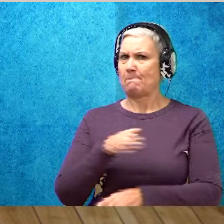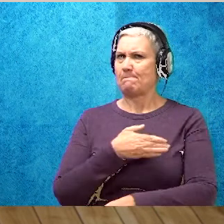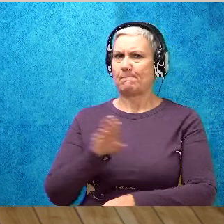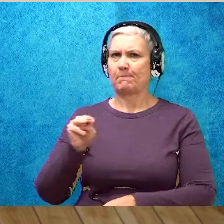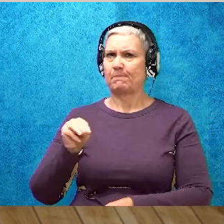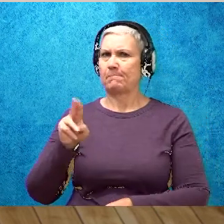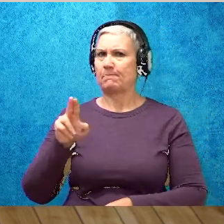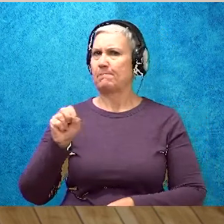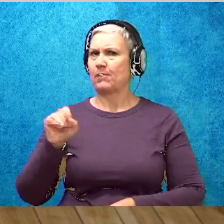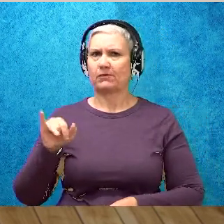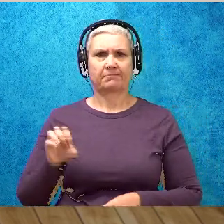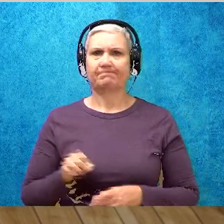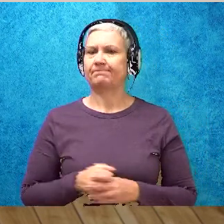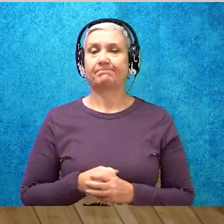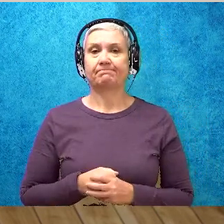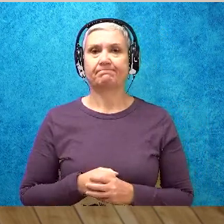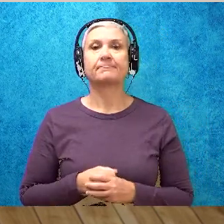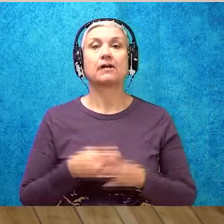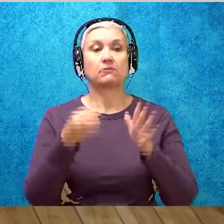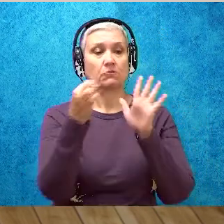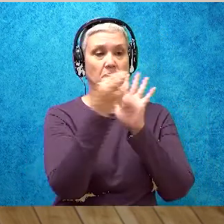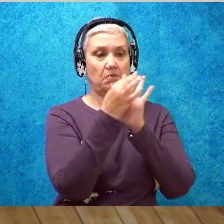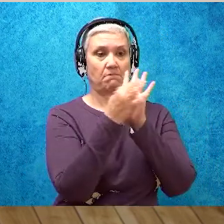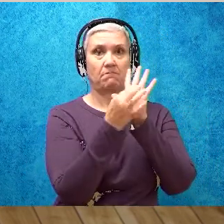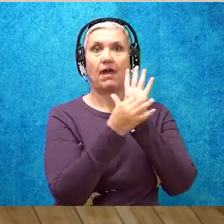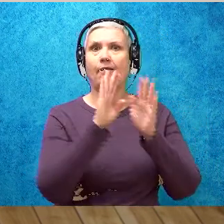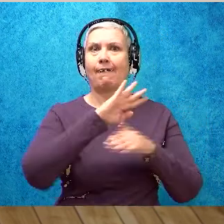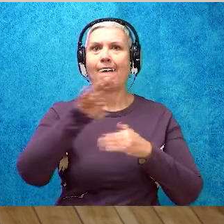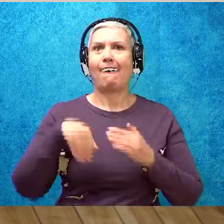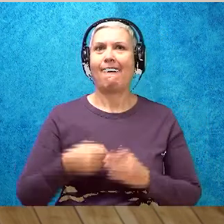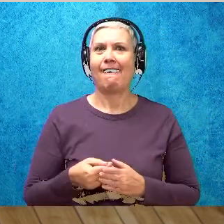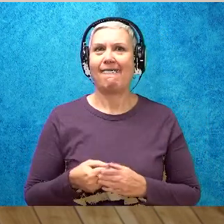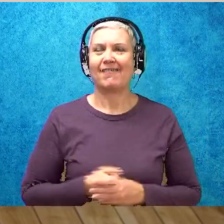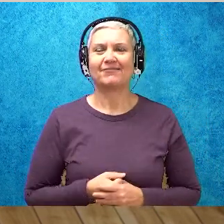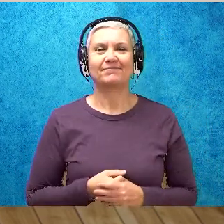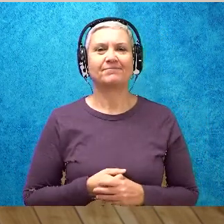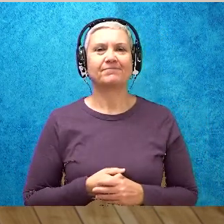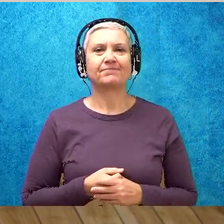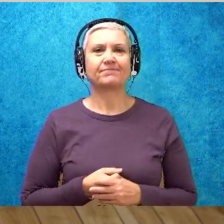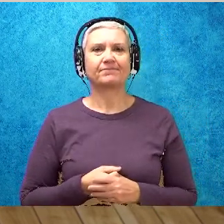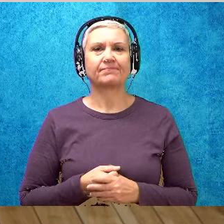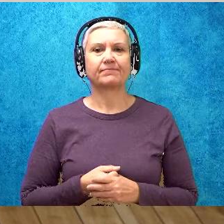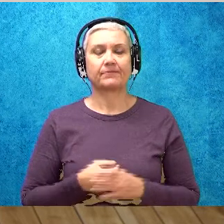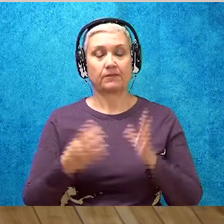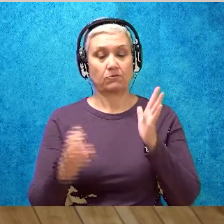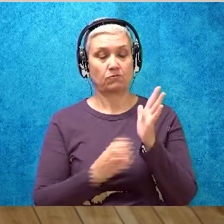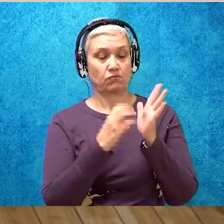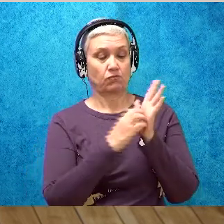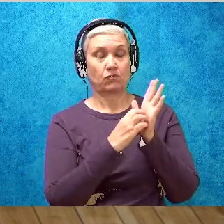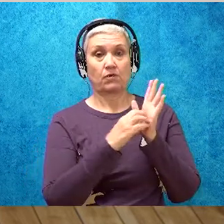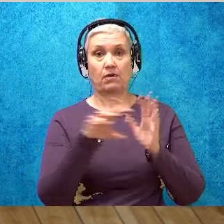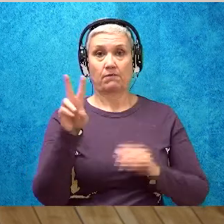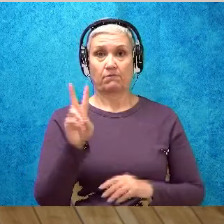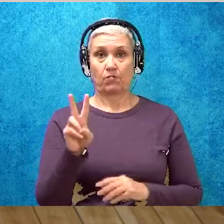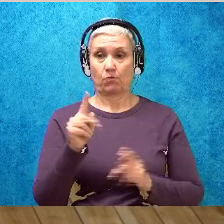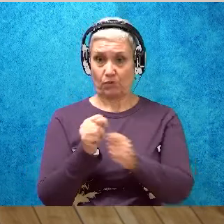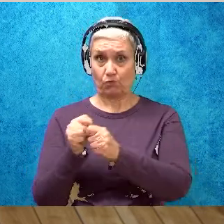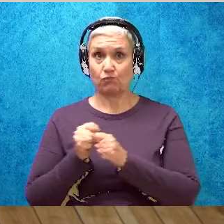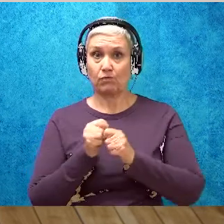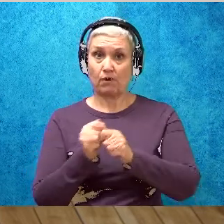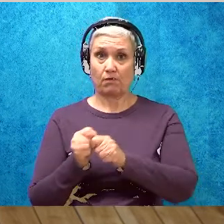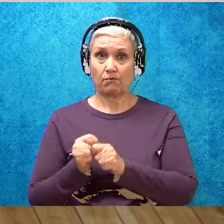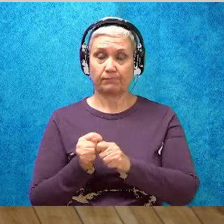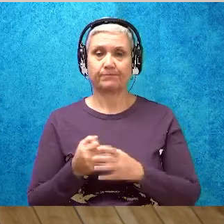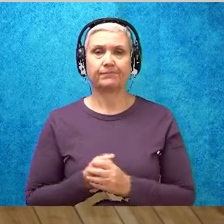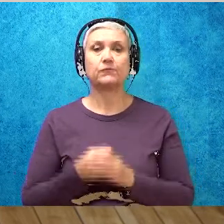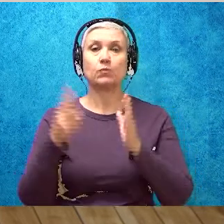let's check. Alright, I think I found them all. Okay, so the next paragraph, paragraph two, we're going to do that one together. We're